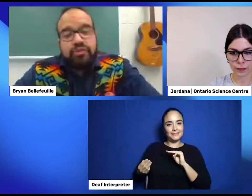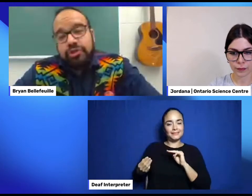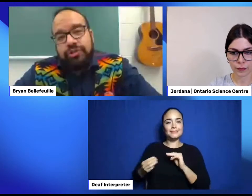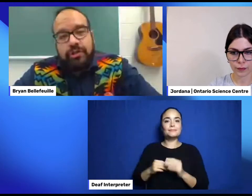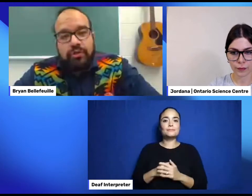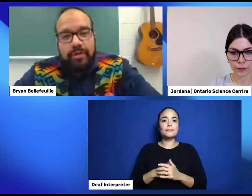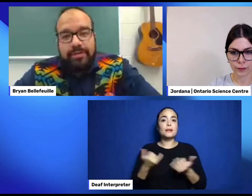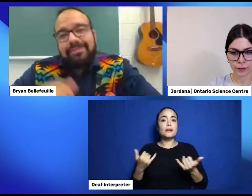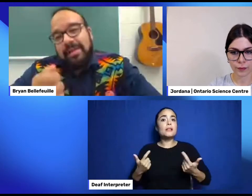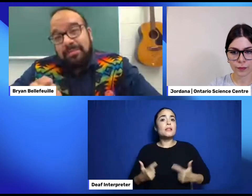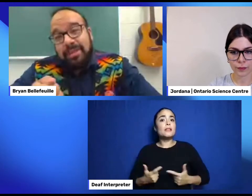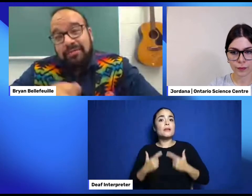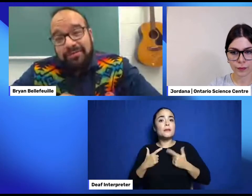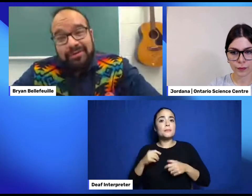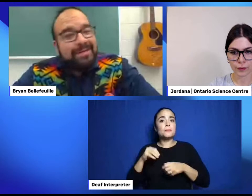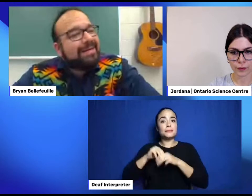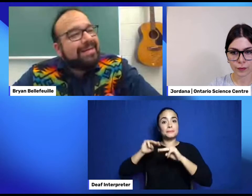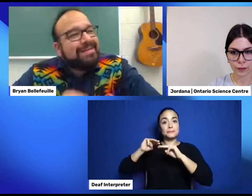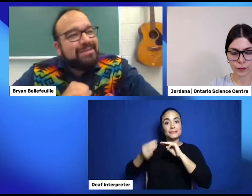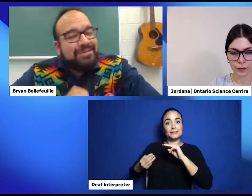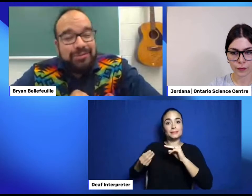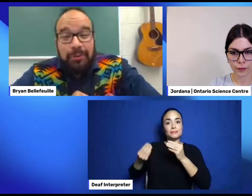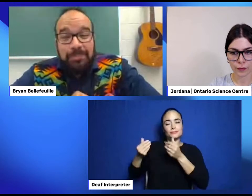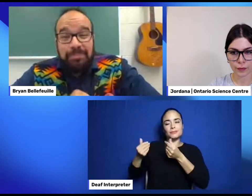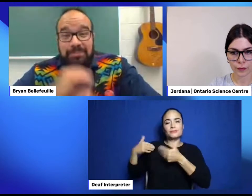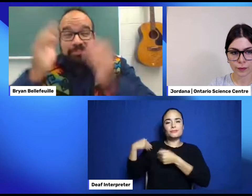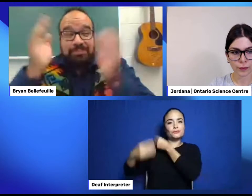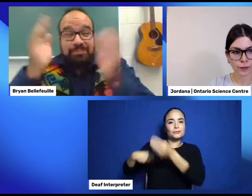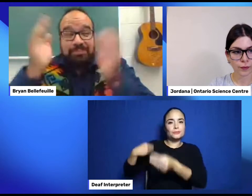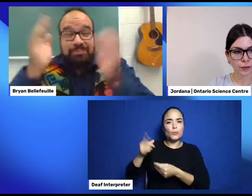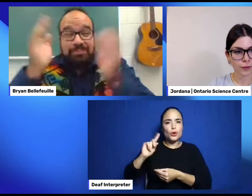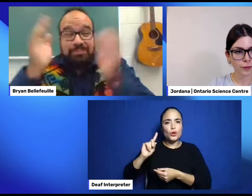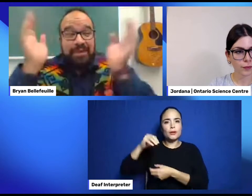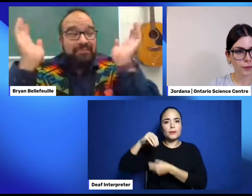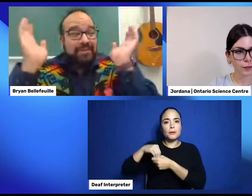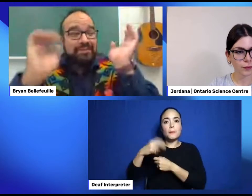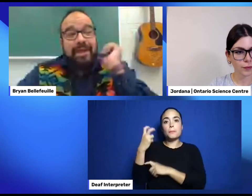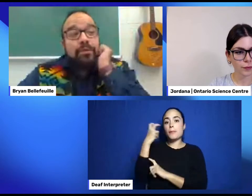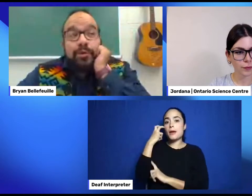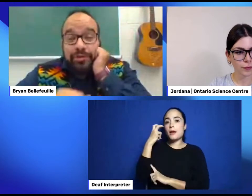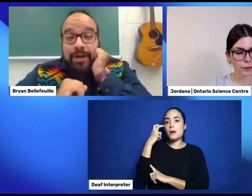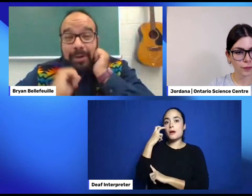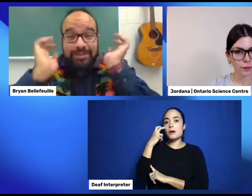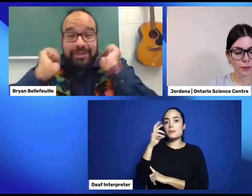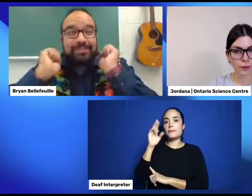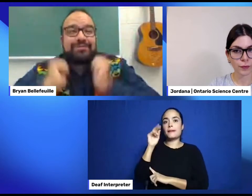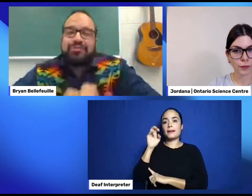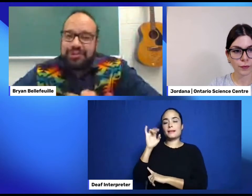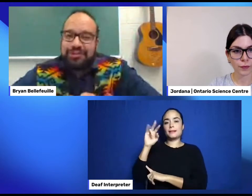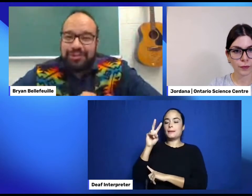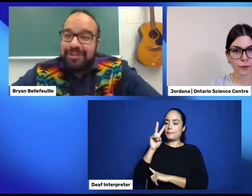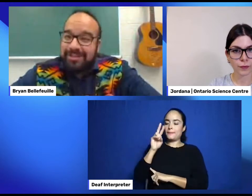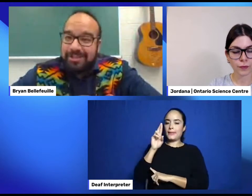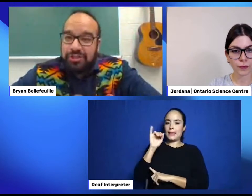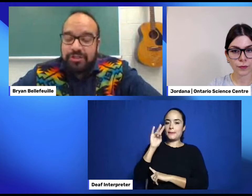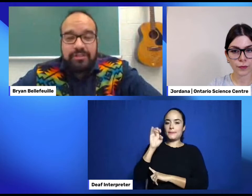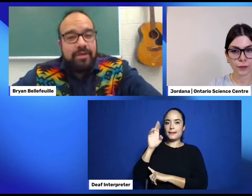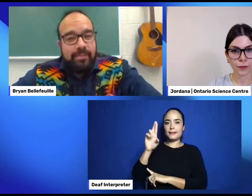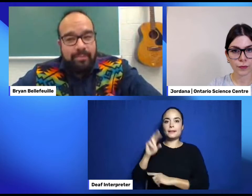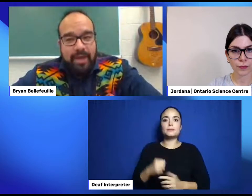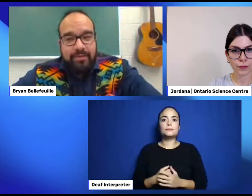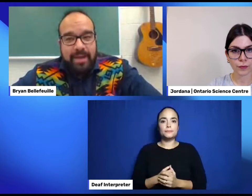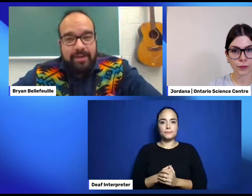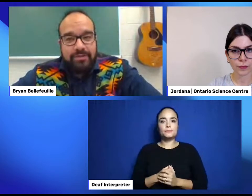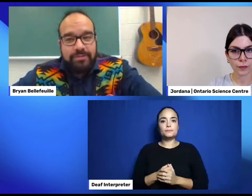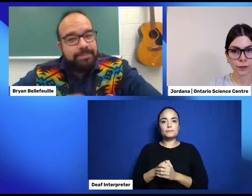Traditional Territory in Blind River. So, my friends, today we are going to talk about some traditional Indigenous